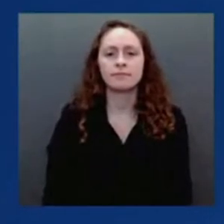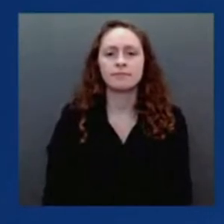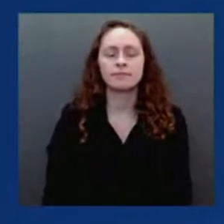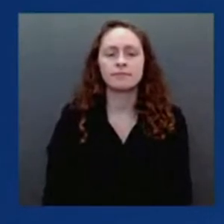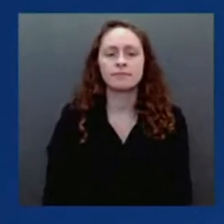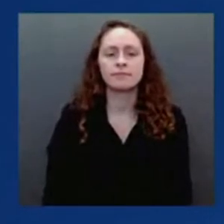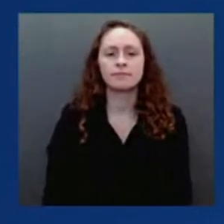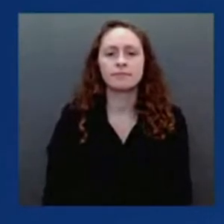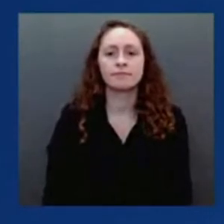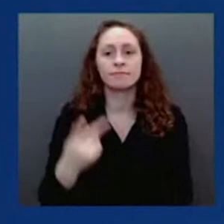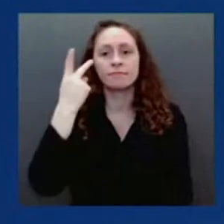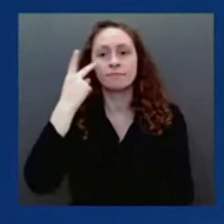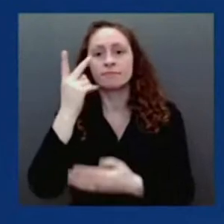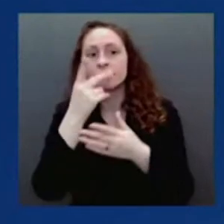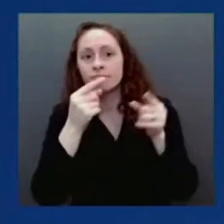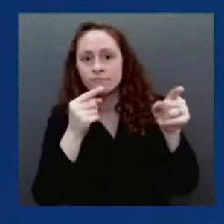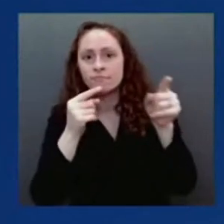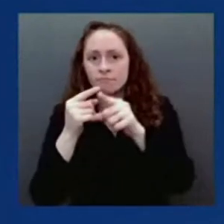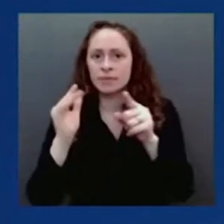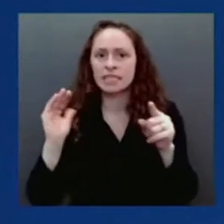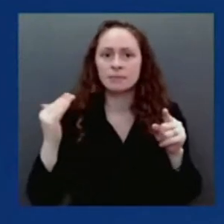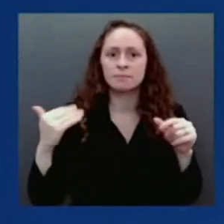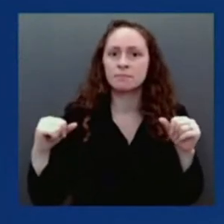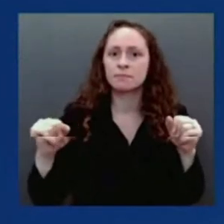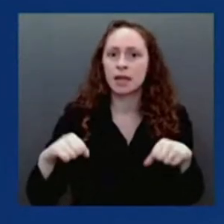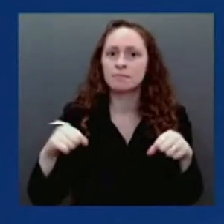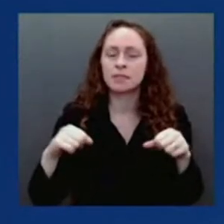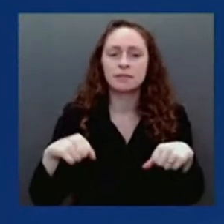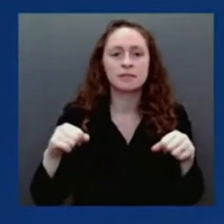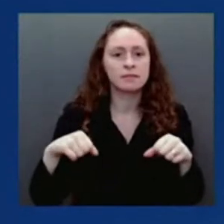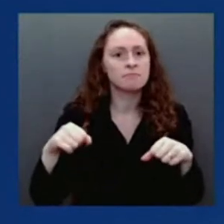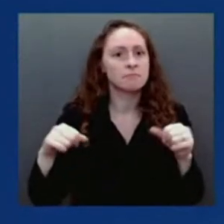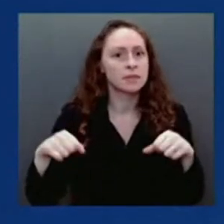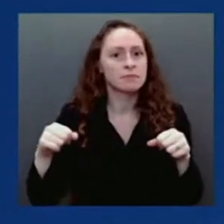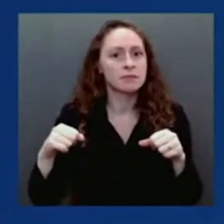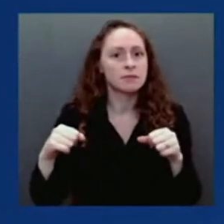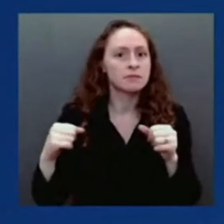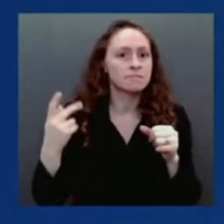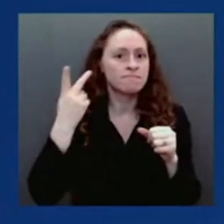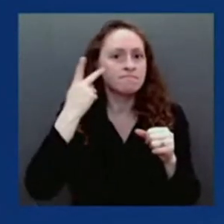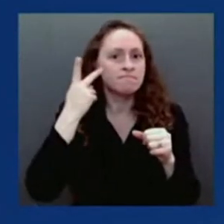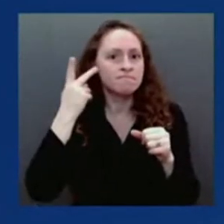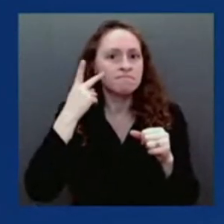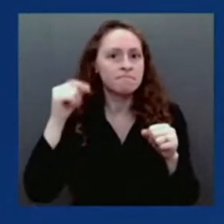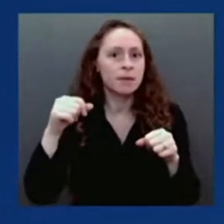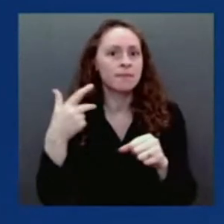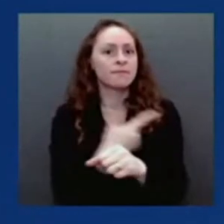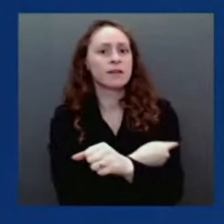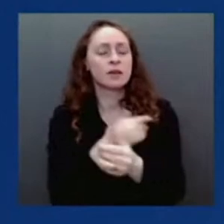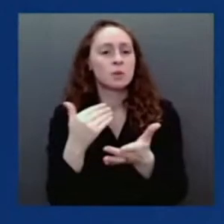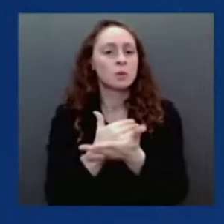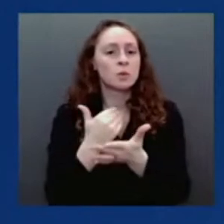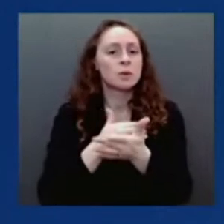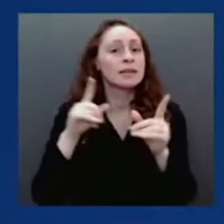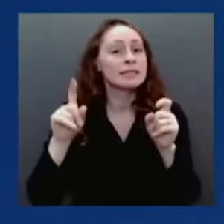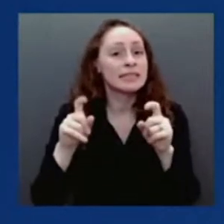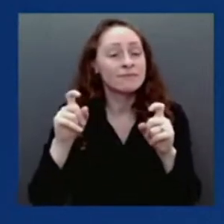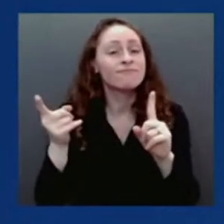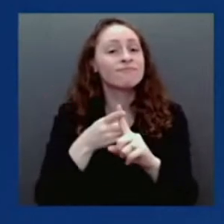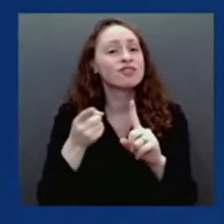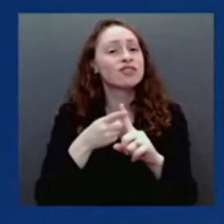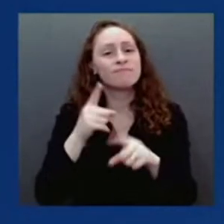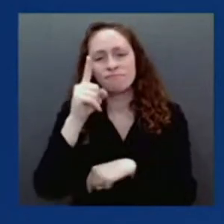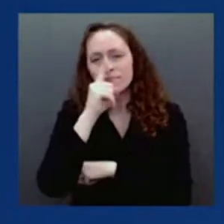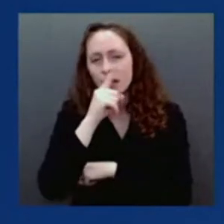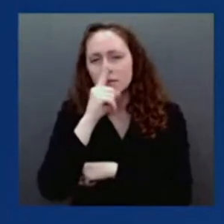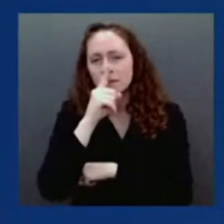preclinical, namely in a mouse or another small animal, as well as non-human primates, as well as getting ready